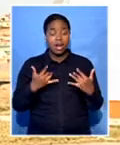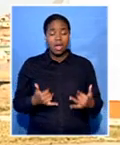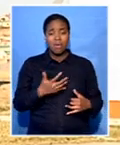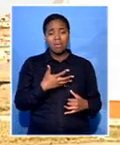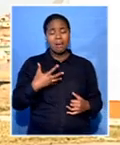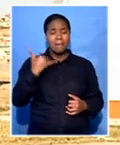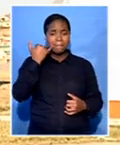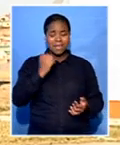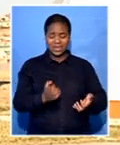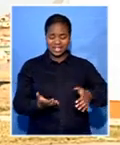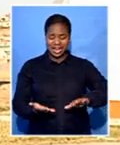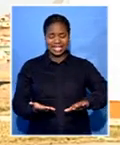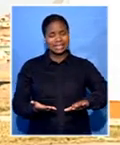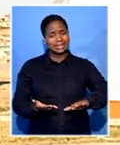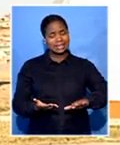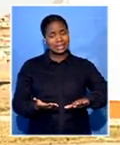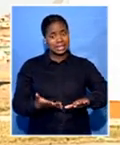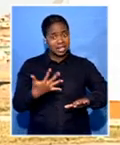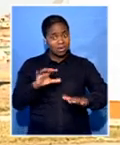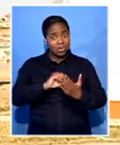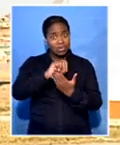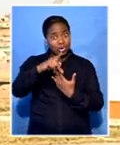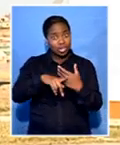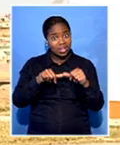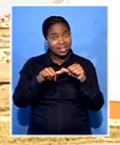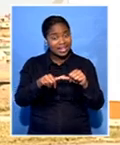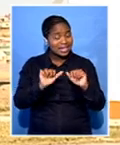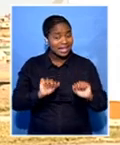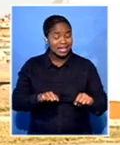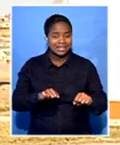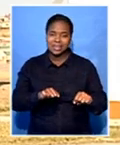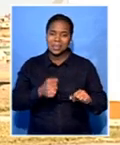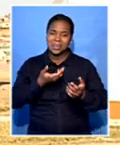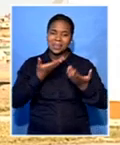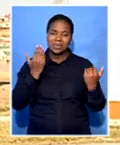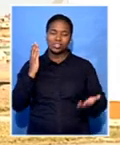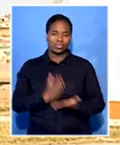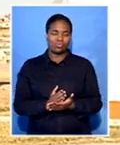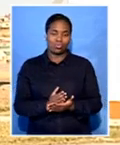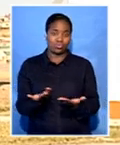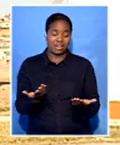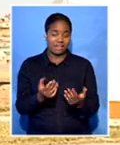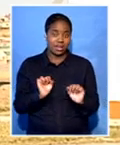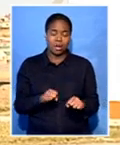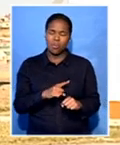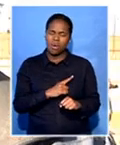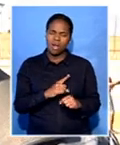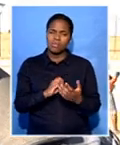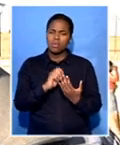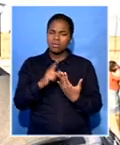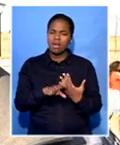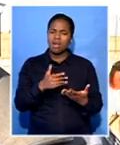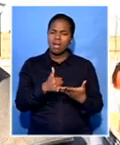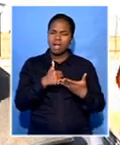because we don't know how are those projects going to survive without her. We're not so sure if they're going to survive. They help us a lot.